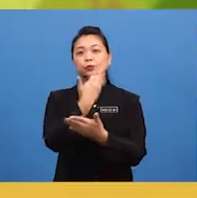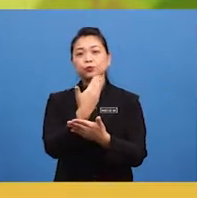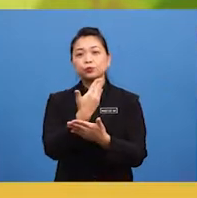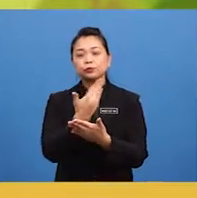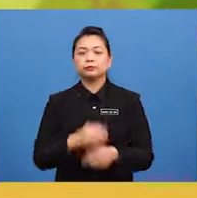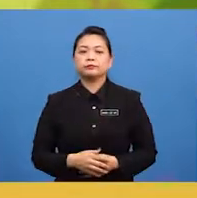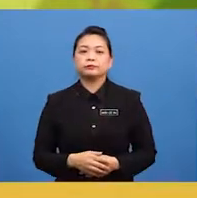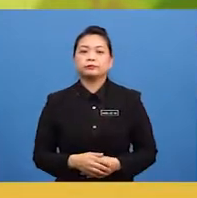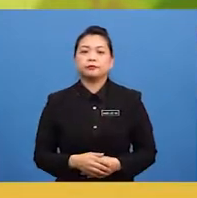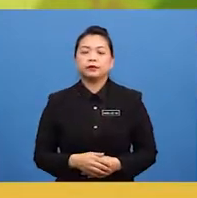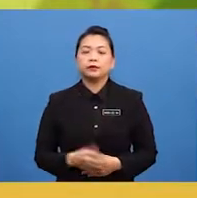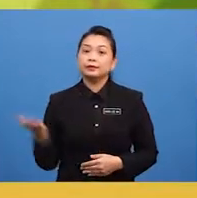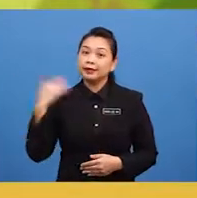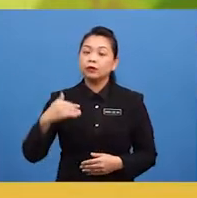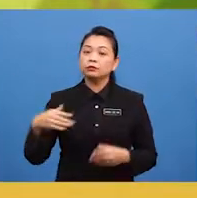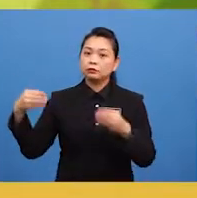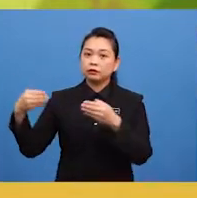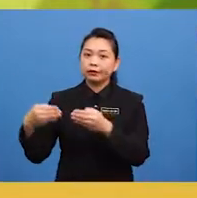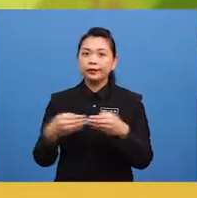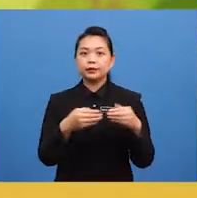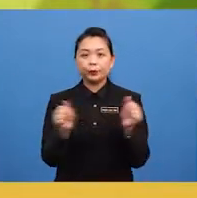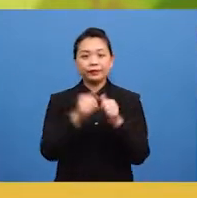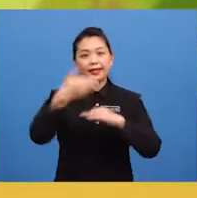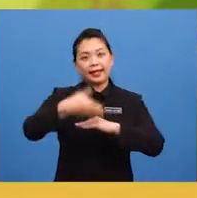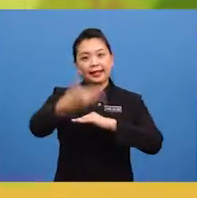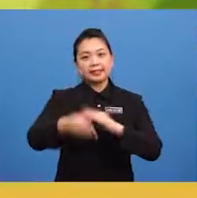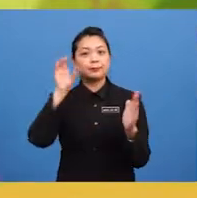let's continue let's the next picture